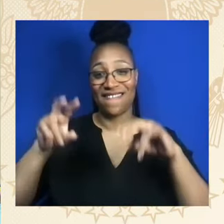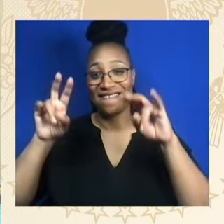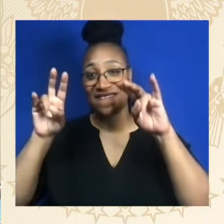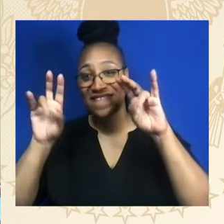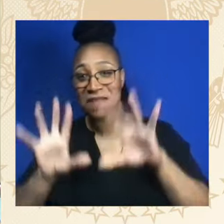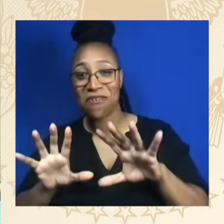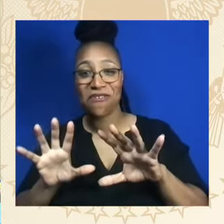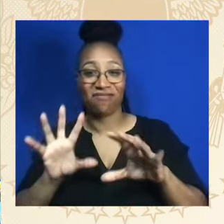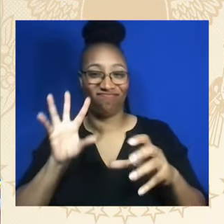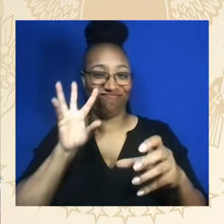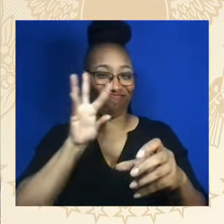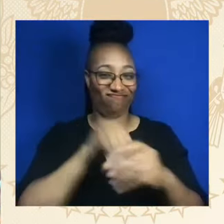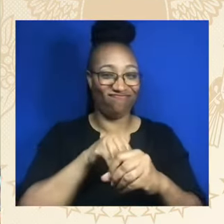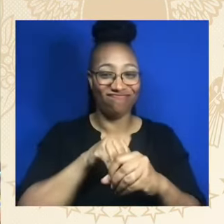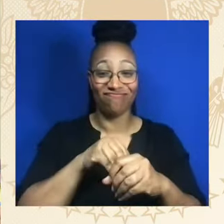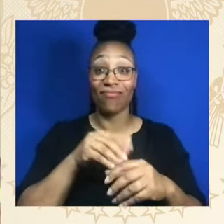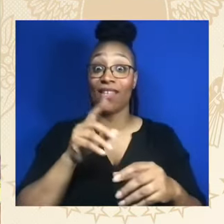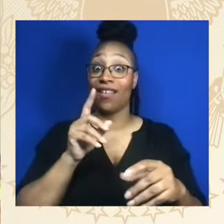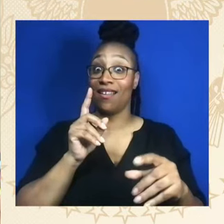GPA.